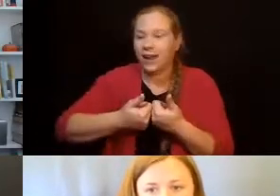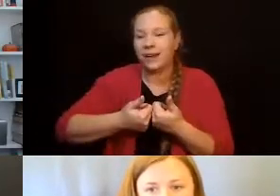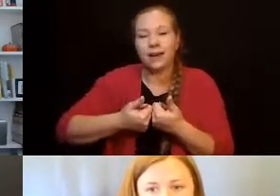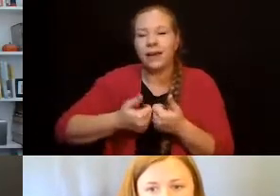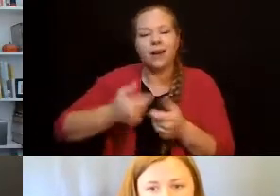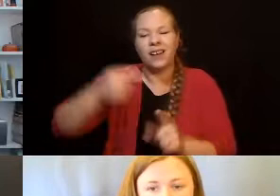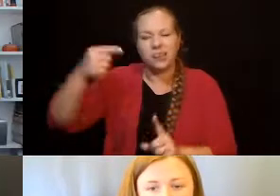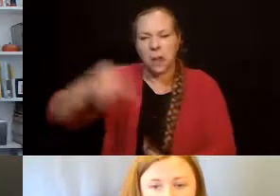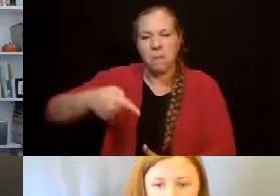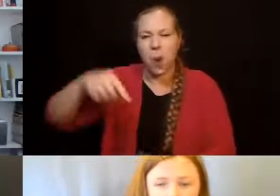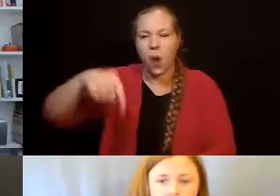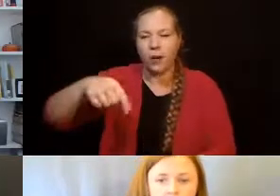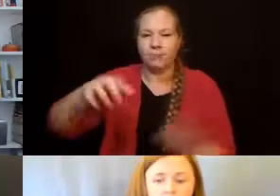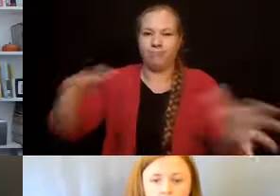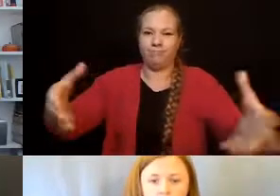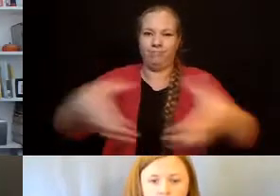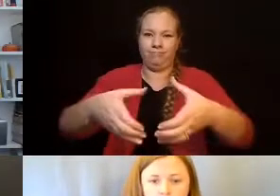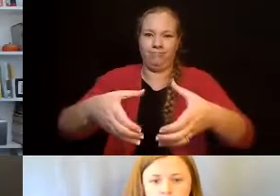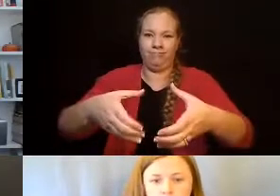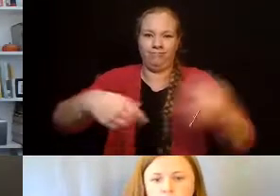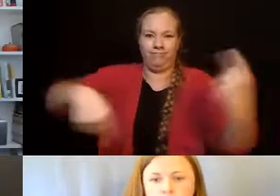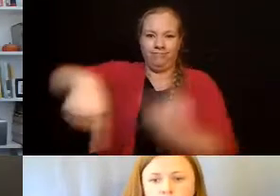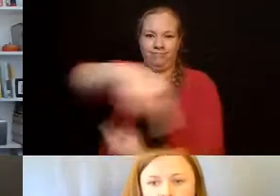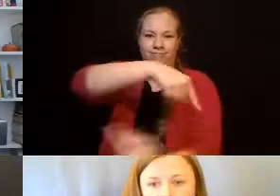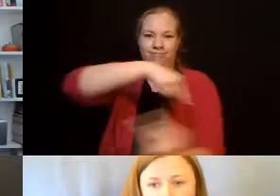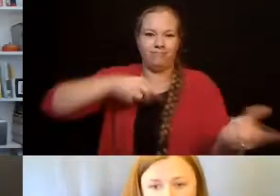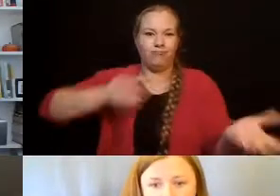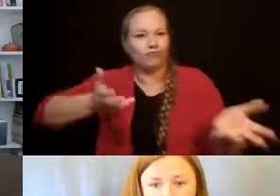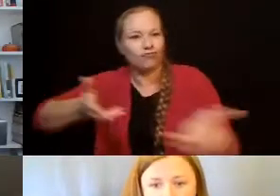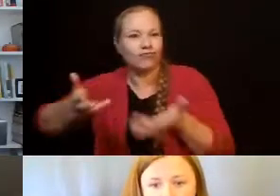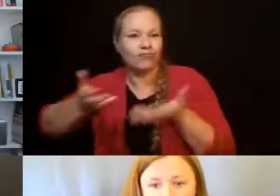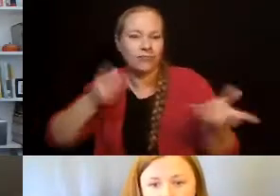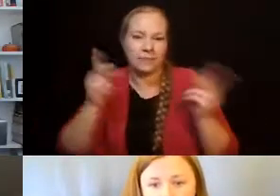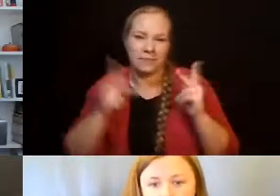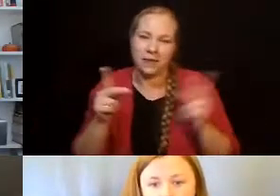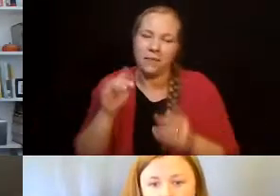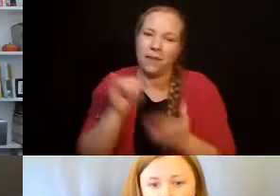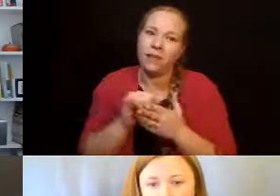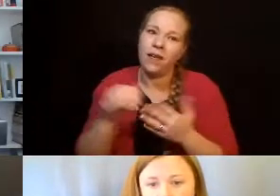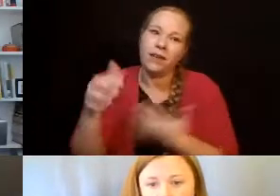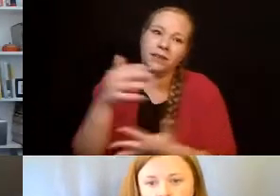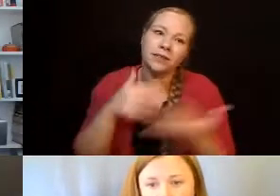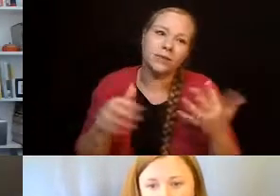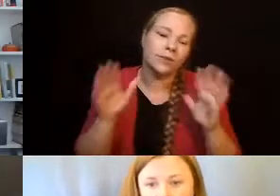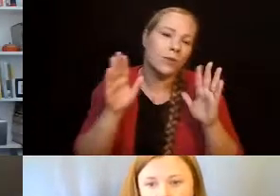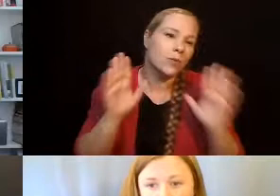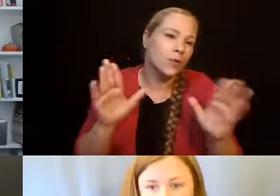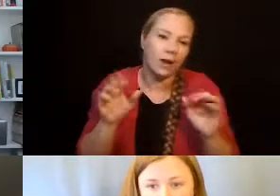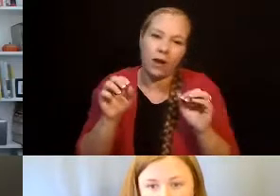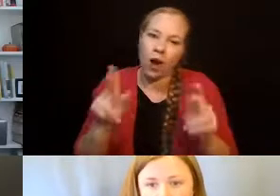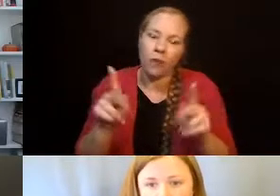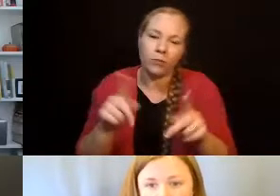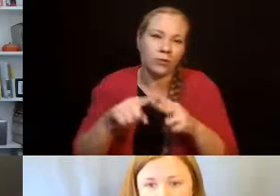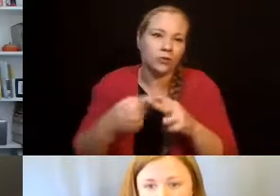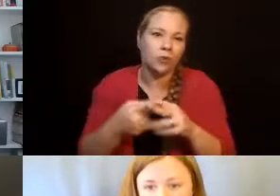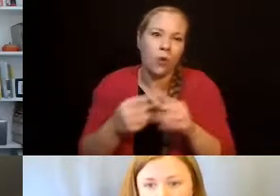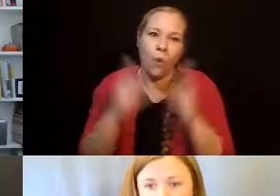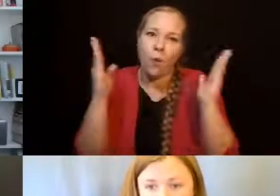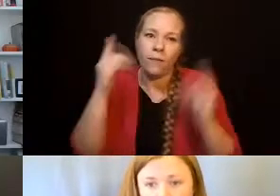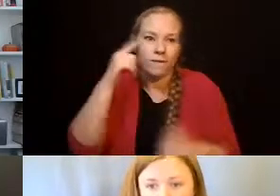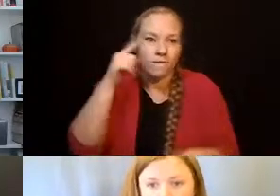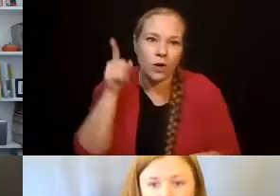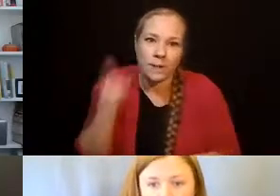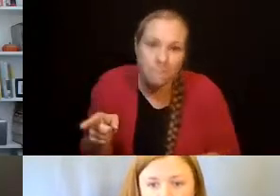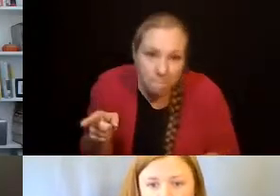And from that socialization, a lot of great opportunities have opened up for him, right?